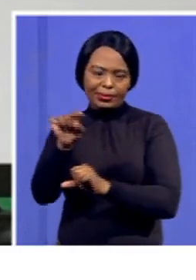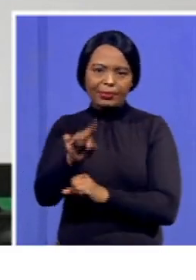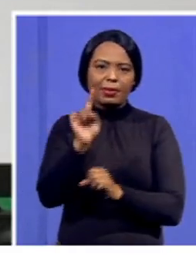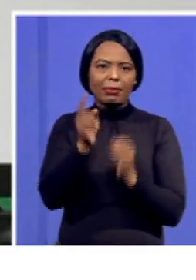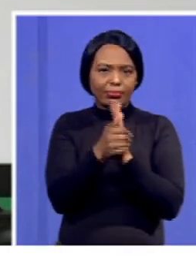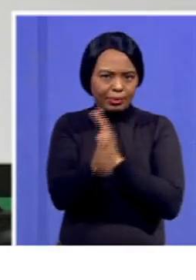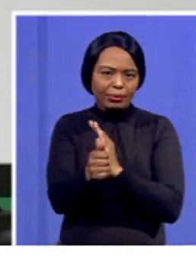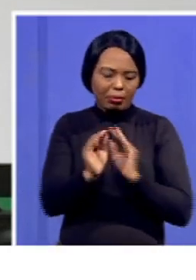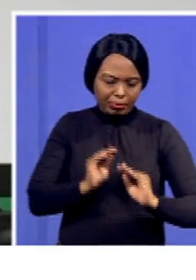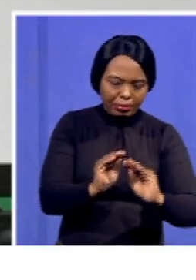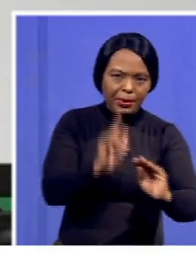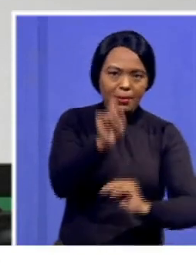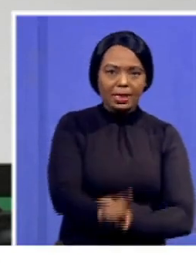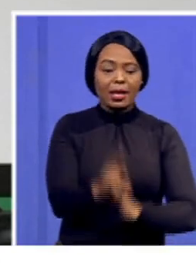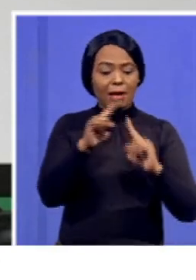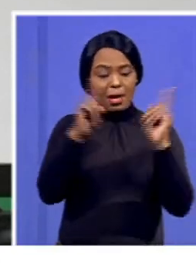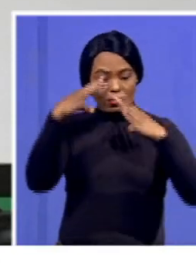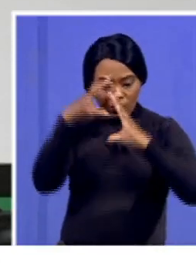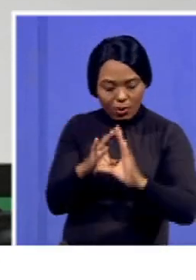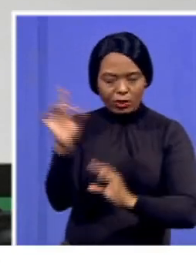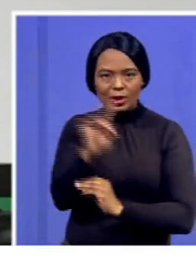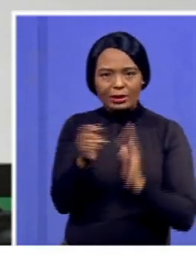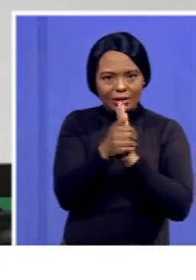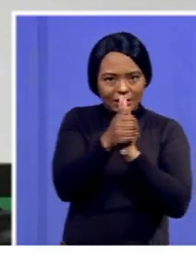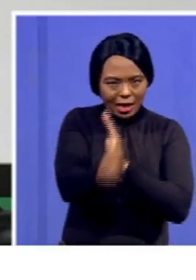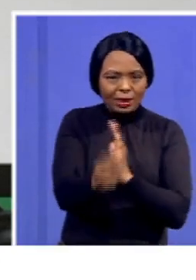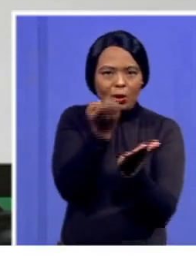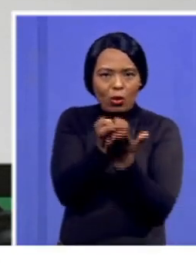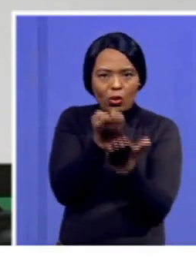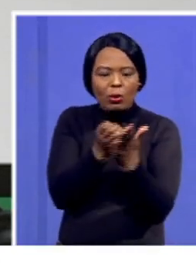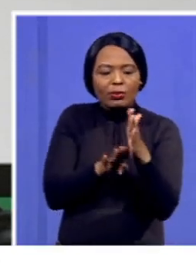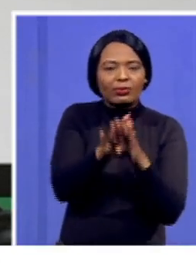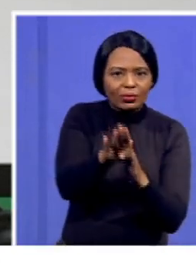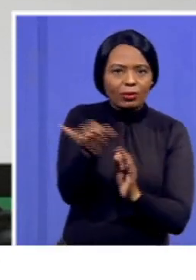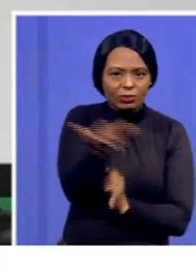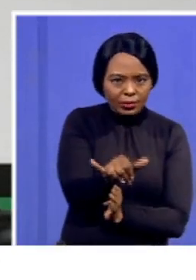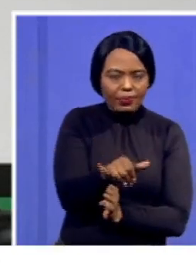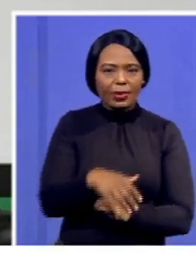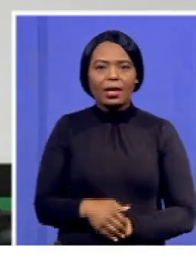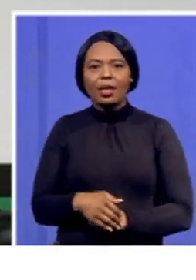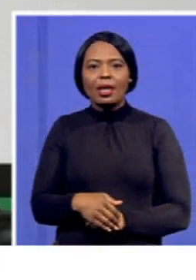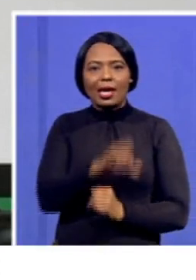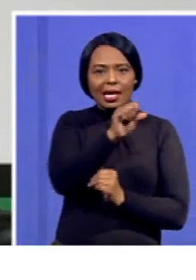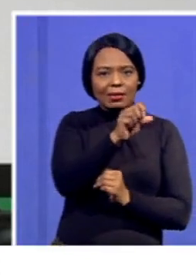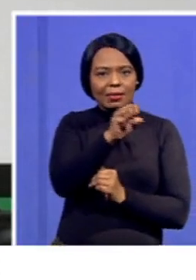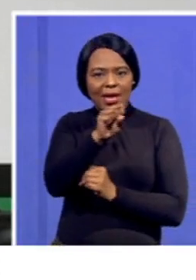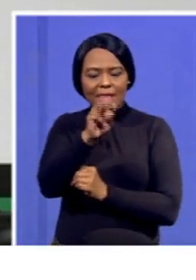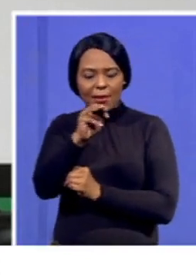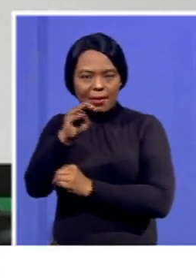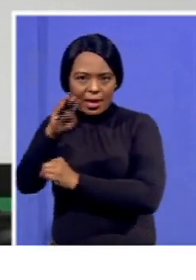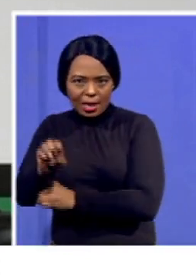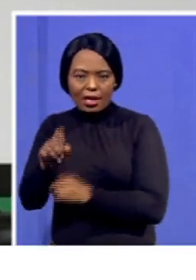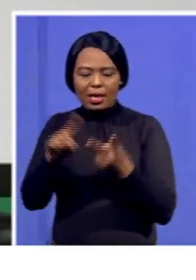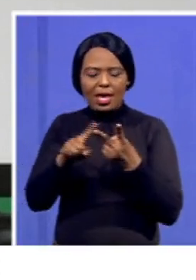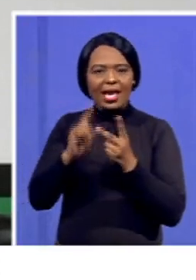subcommittee in this. Our focus is more around the skills for the economy. On SMME cooperatives, township and village economies,